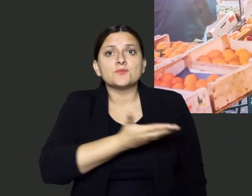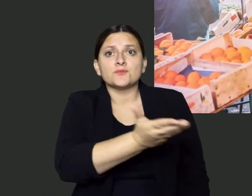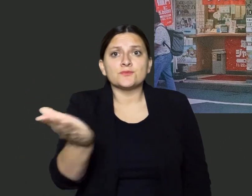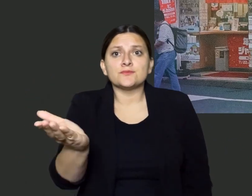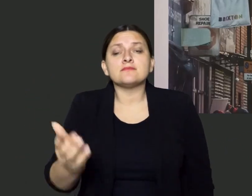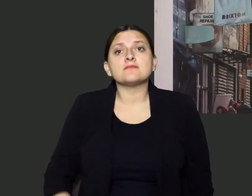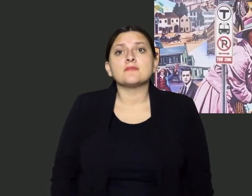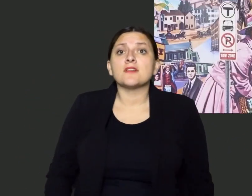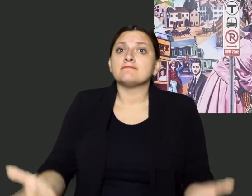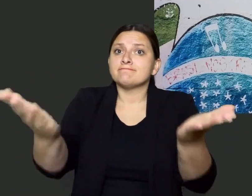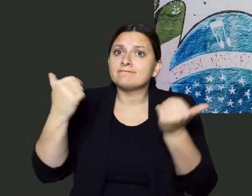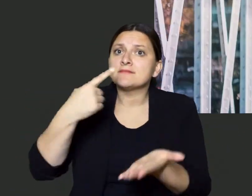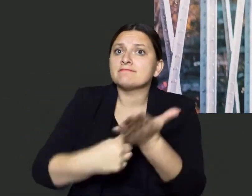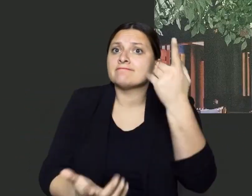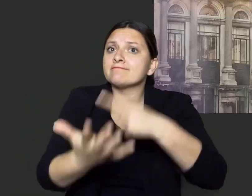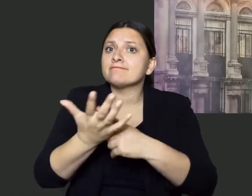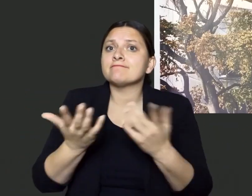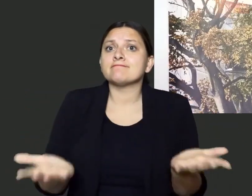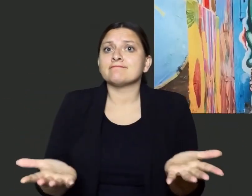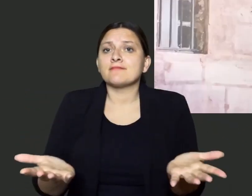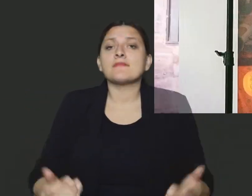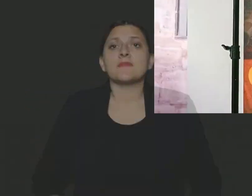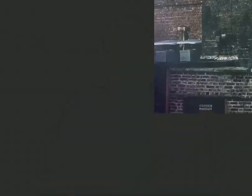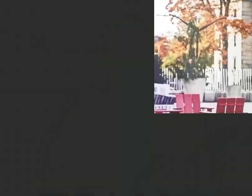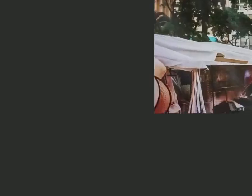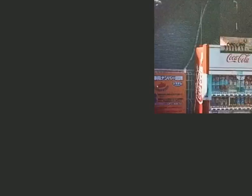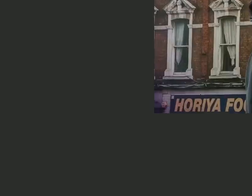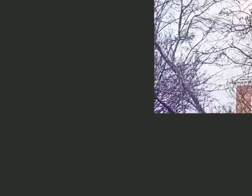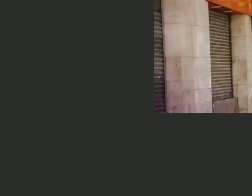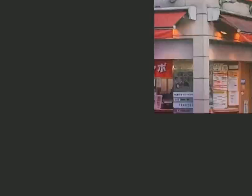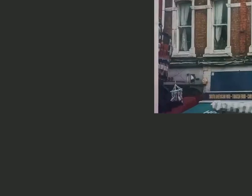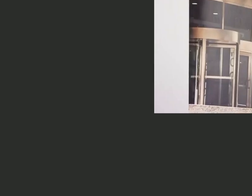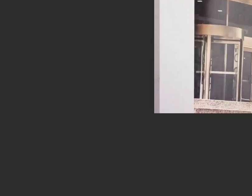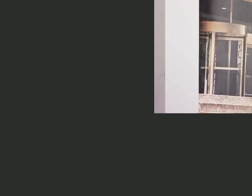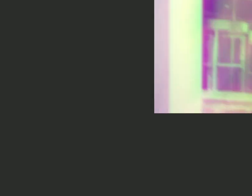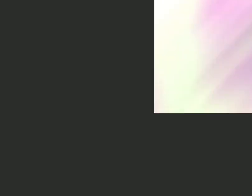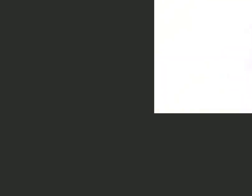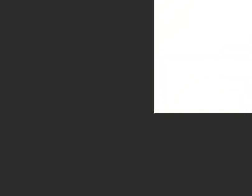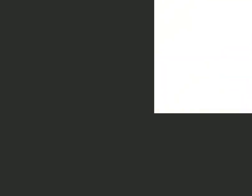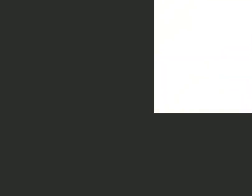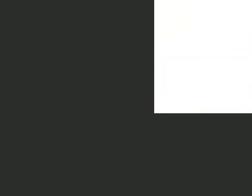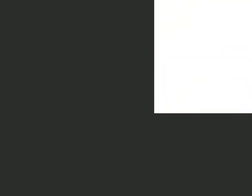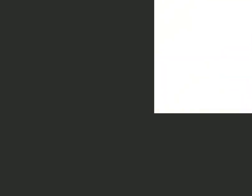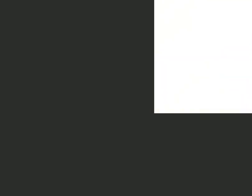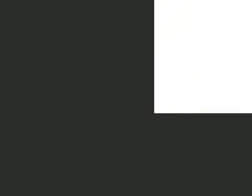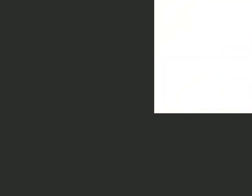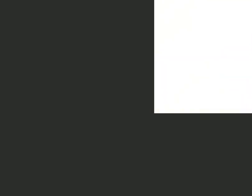Let's start talking. It's said